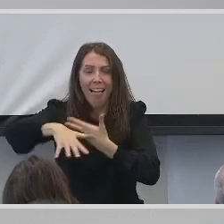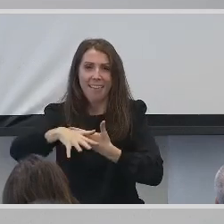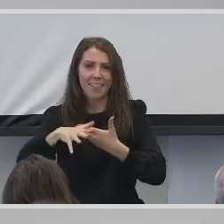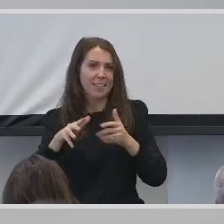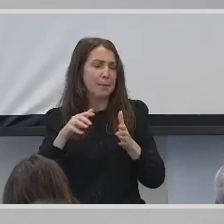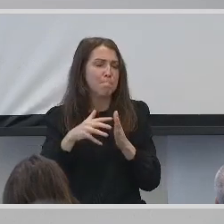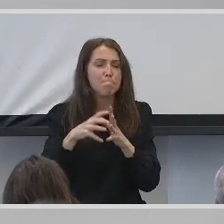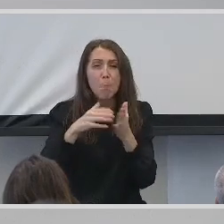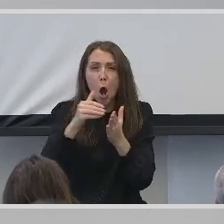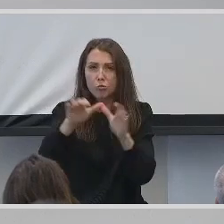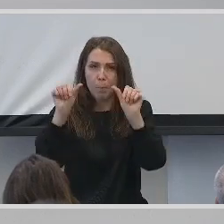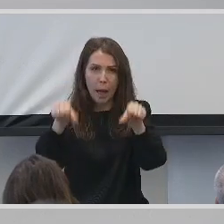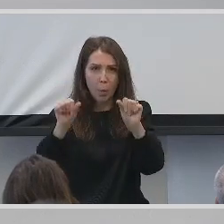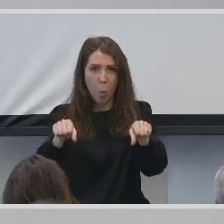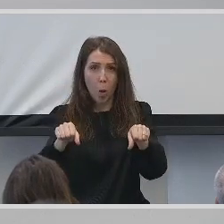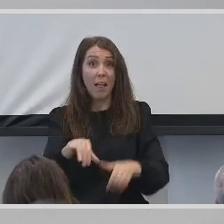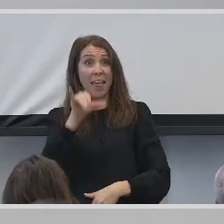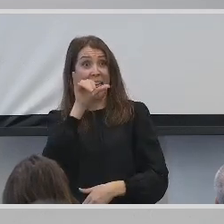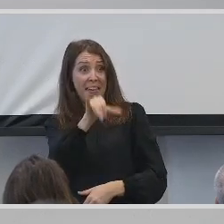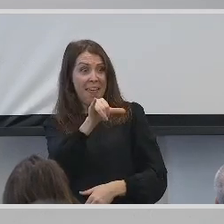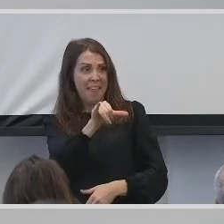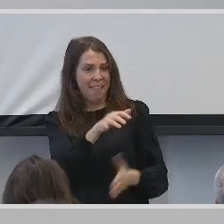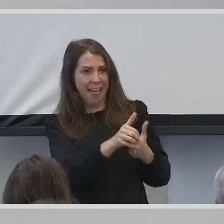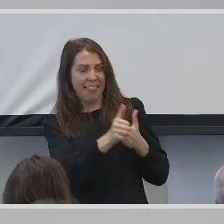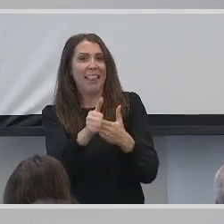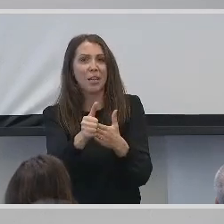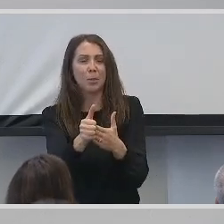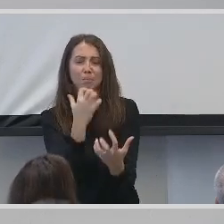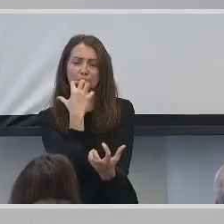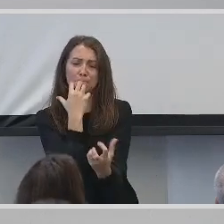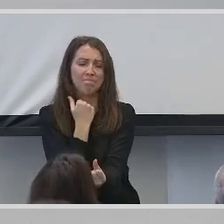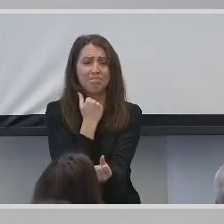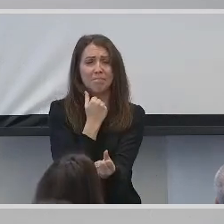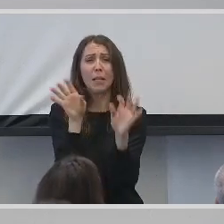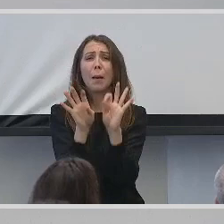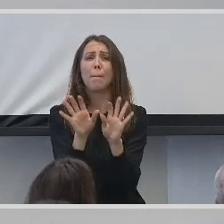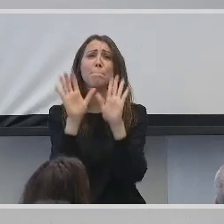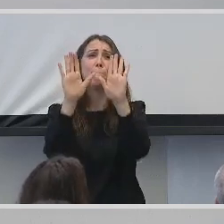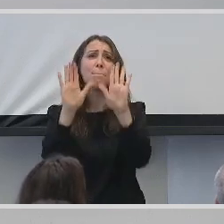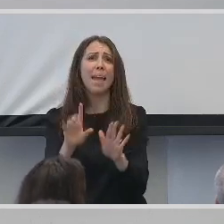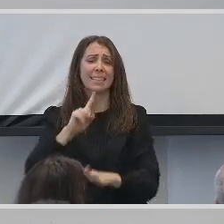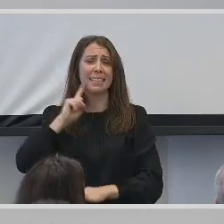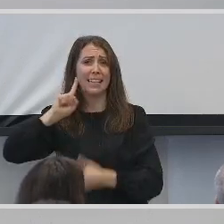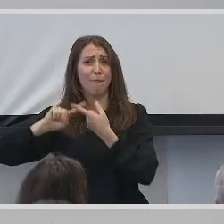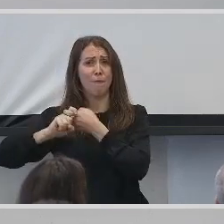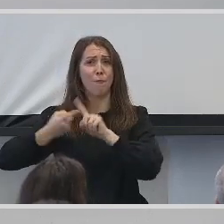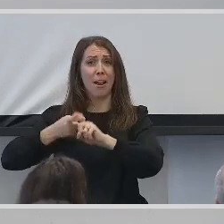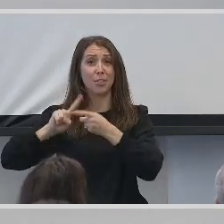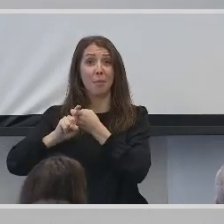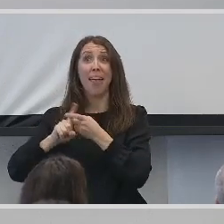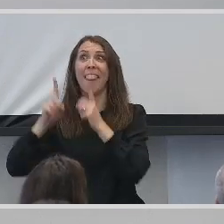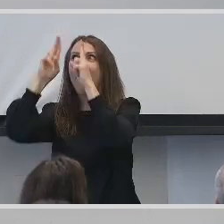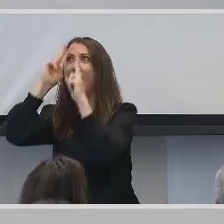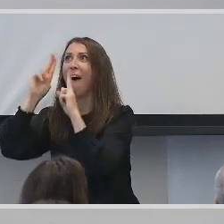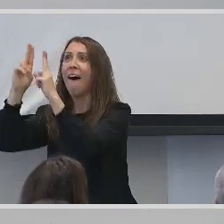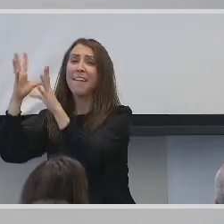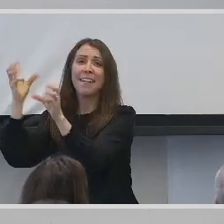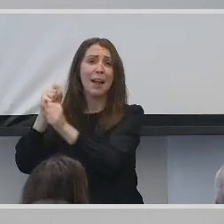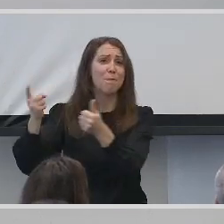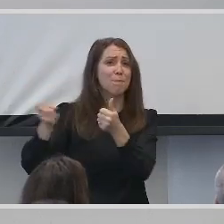approach led to the formation of meaningful deaf friendships and the honor of receiving my first sign name.